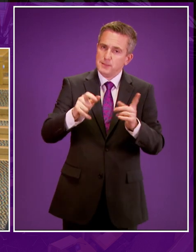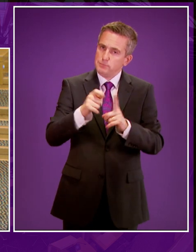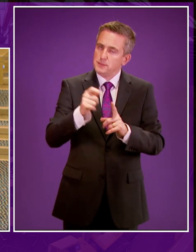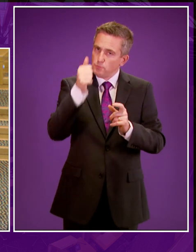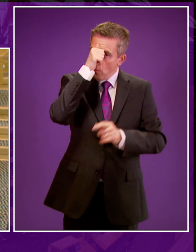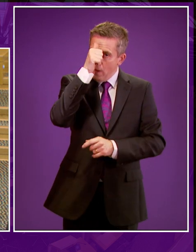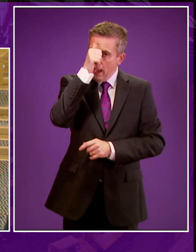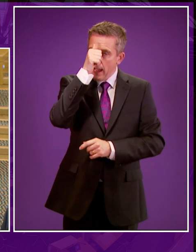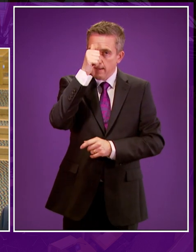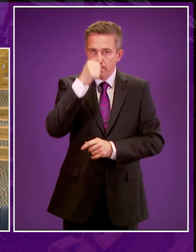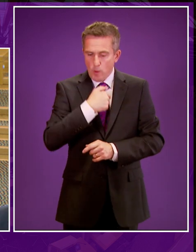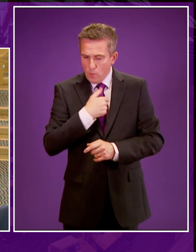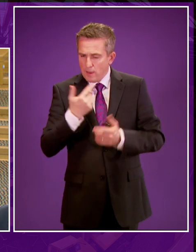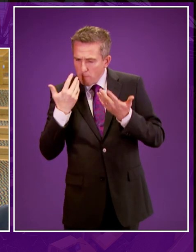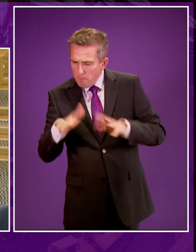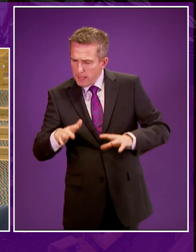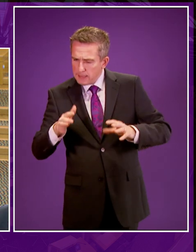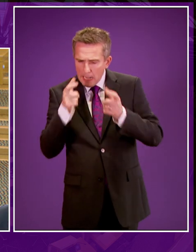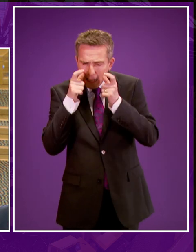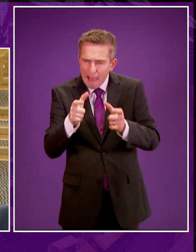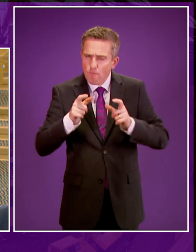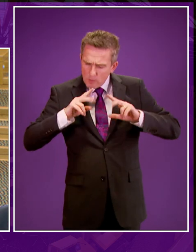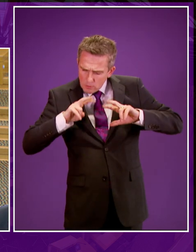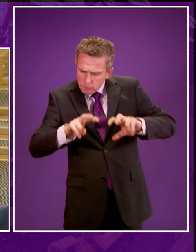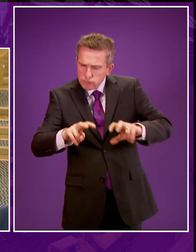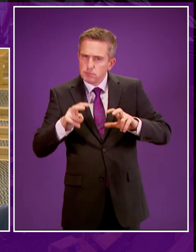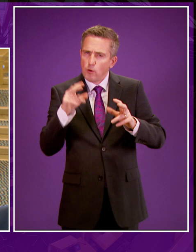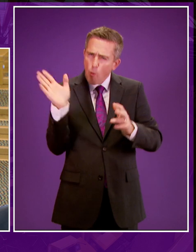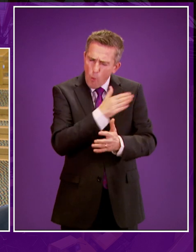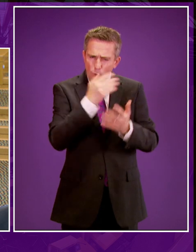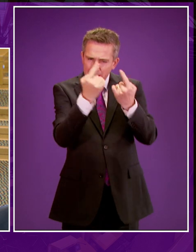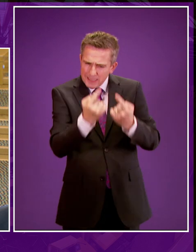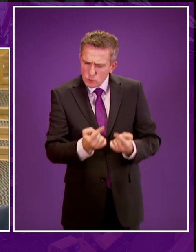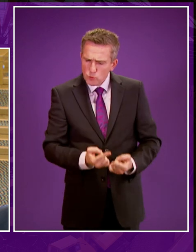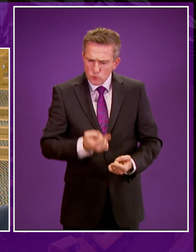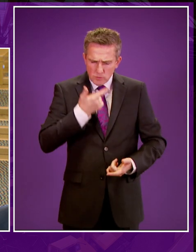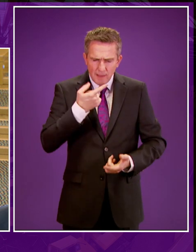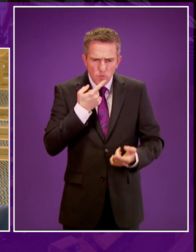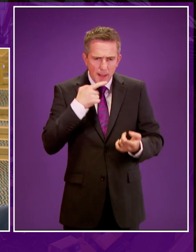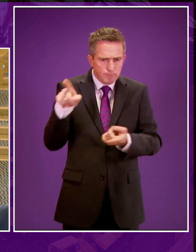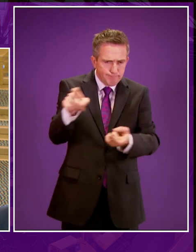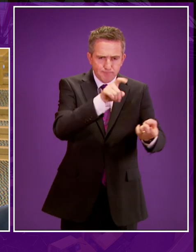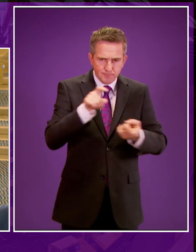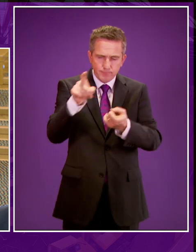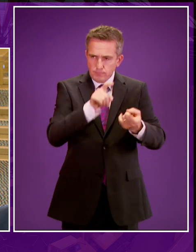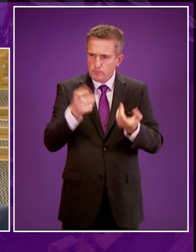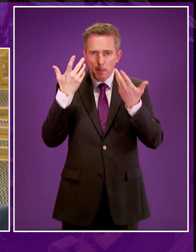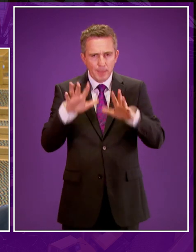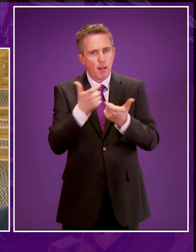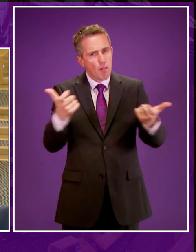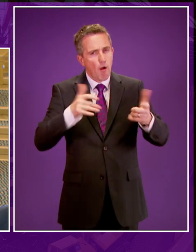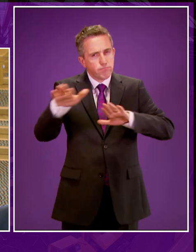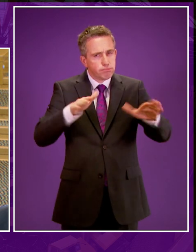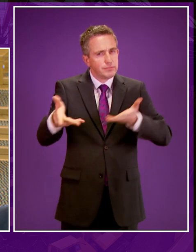no doubt. Ours has been a considered programme of investigation that explored issues in depth and encouraged an informed, balanced dialogue across Scotland.